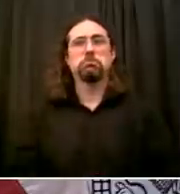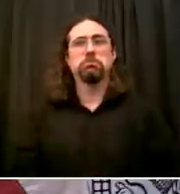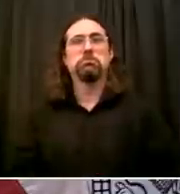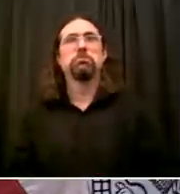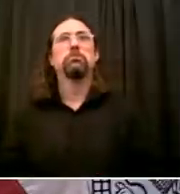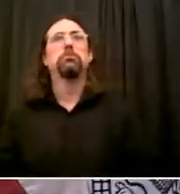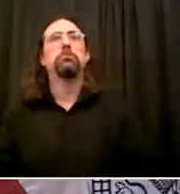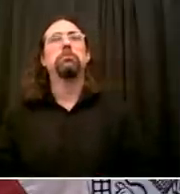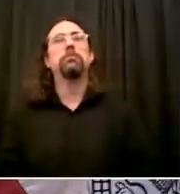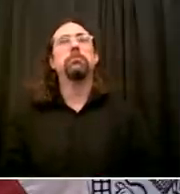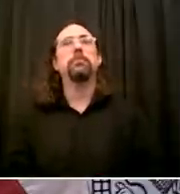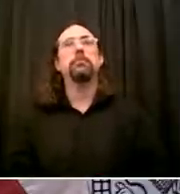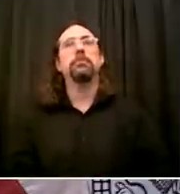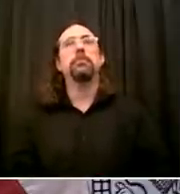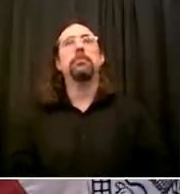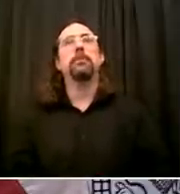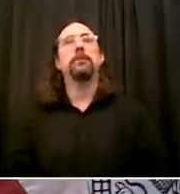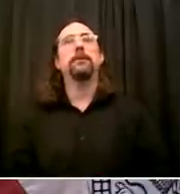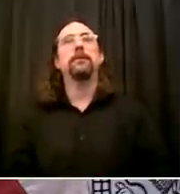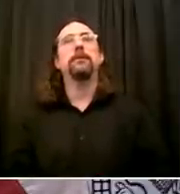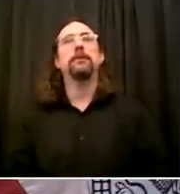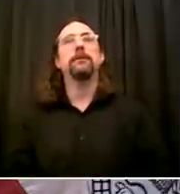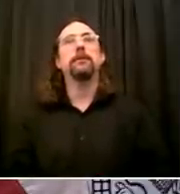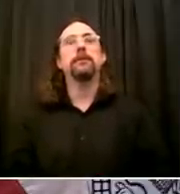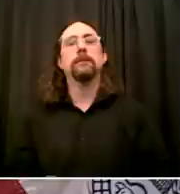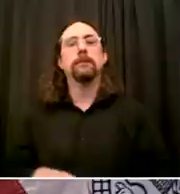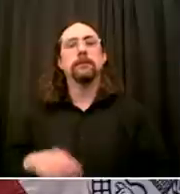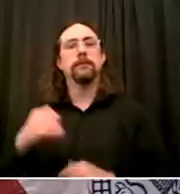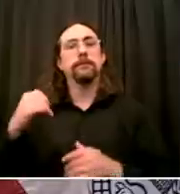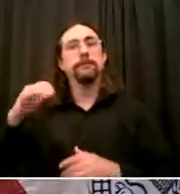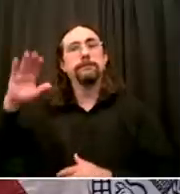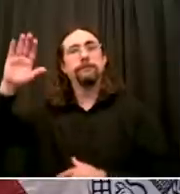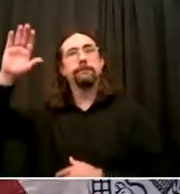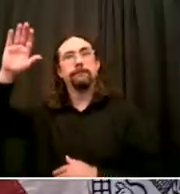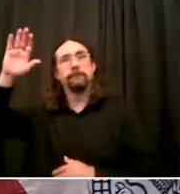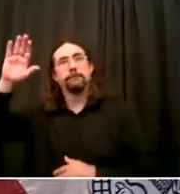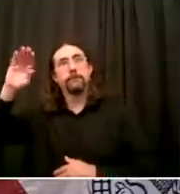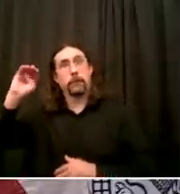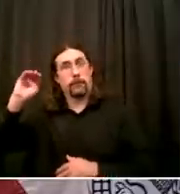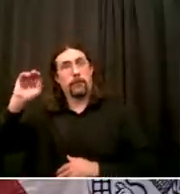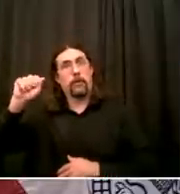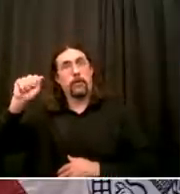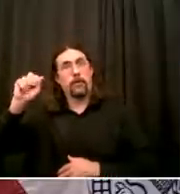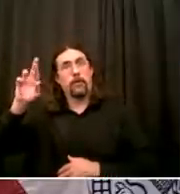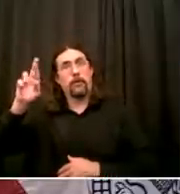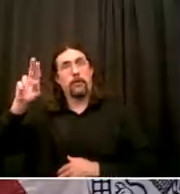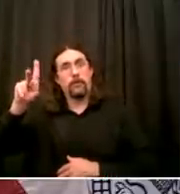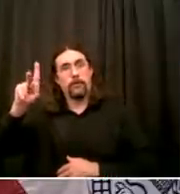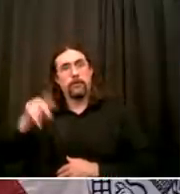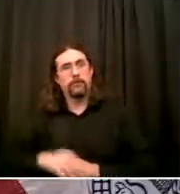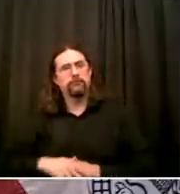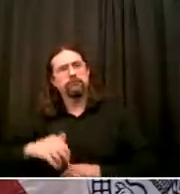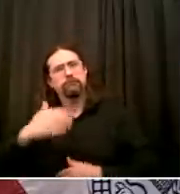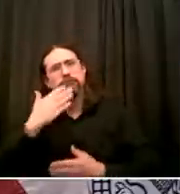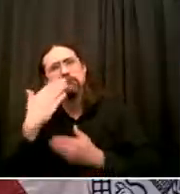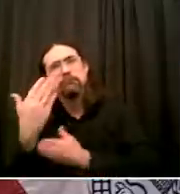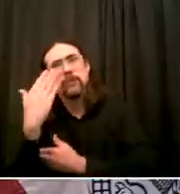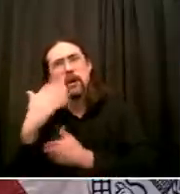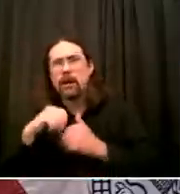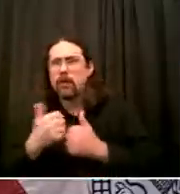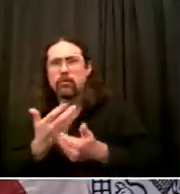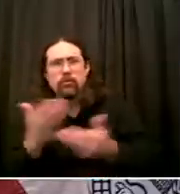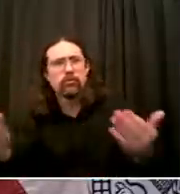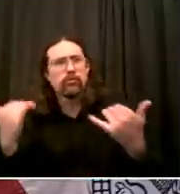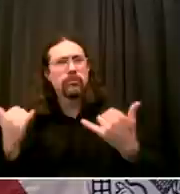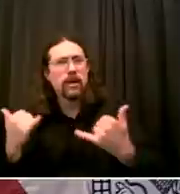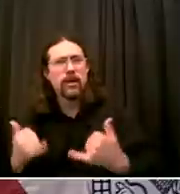Hey, good morning everybody, how are you doing today? Hey Mark, how are you doing? Good, good I had a couple of questions but I wanted to ask them one at a time if I could Sure